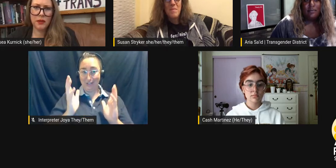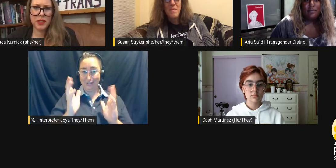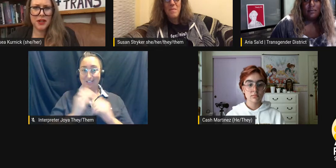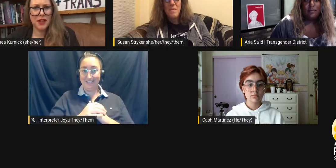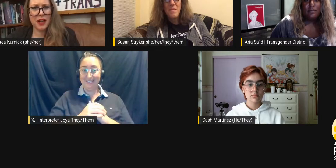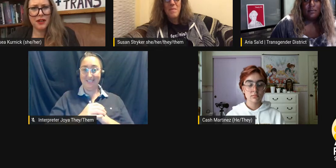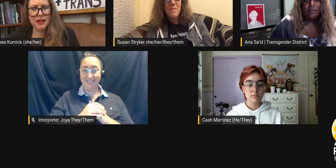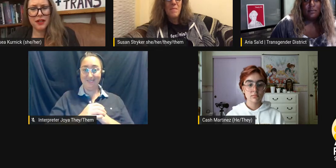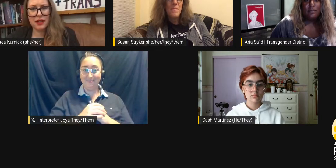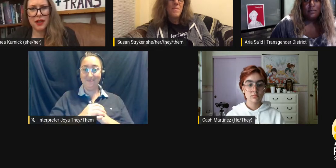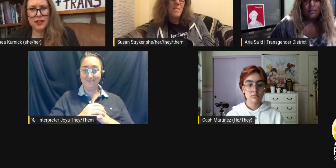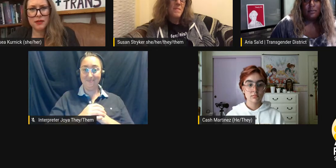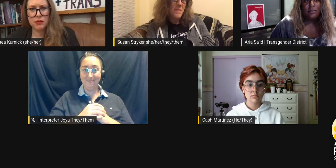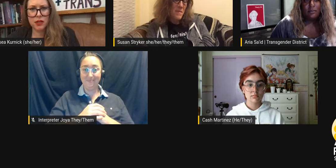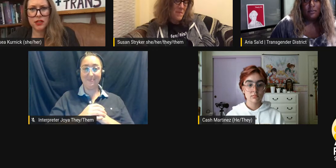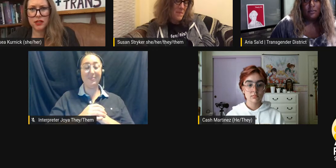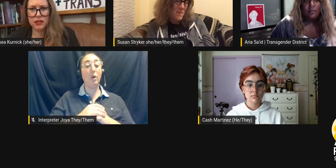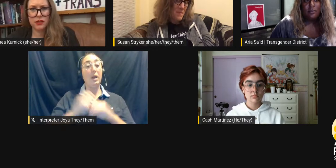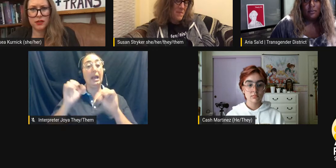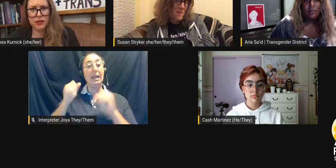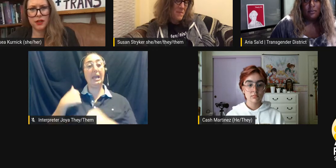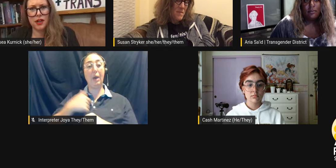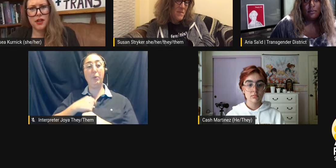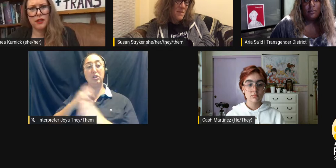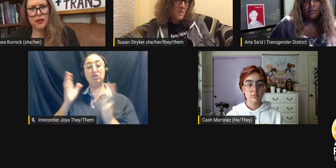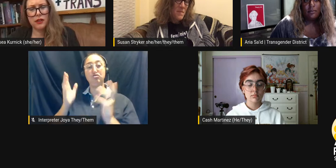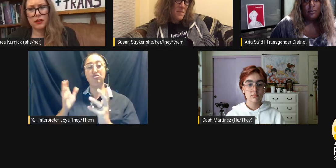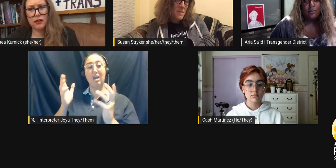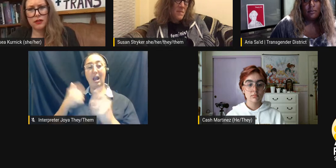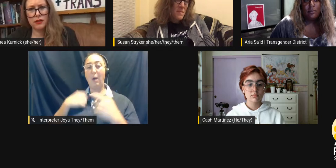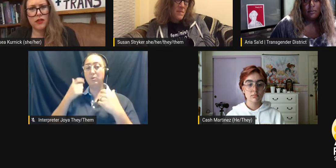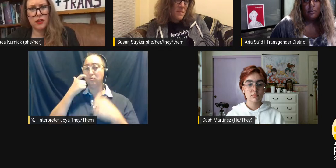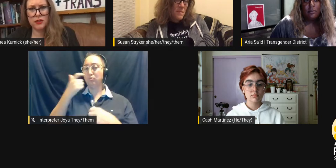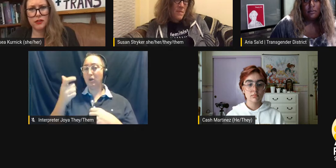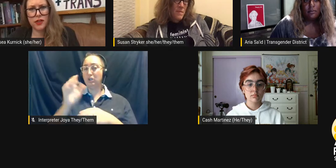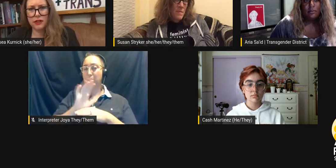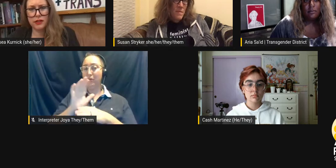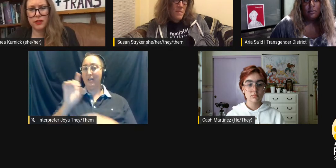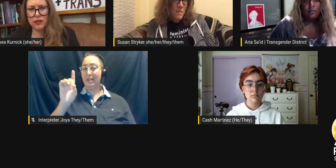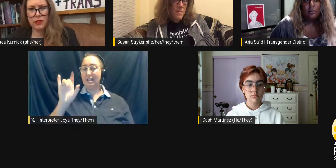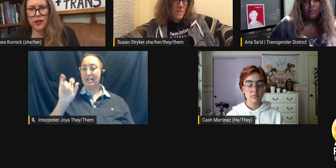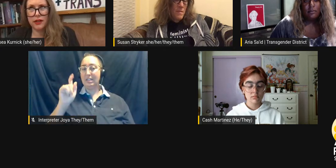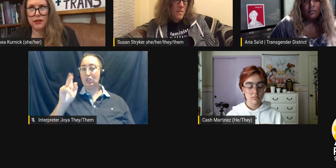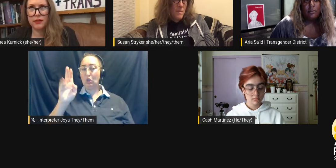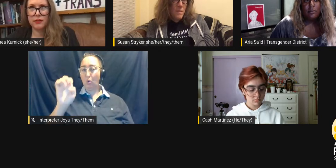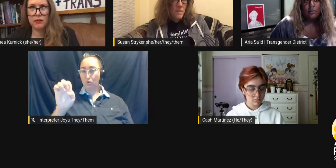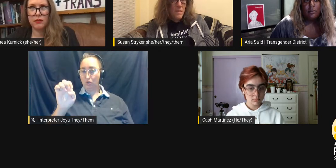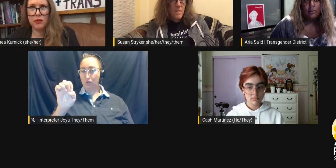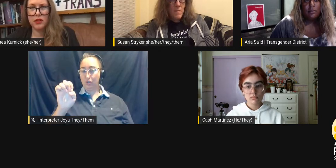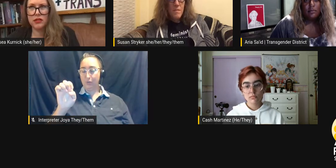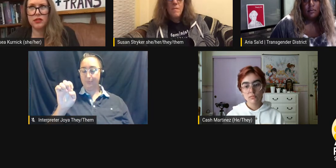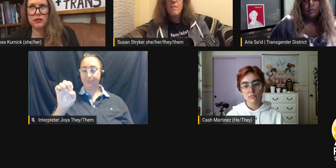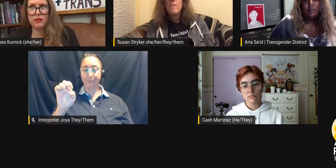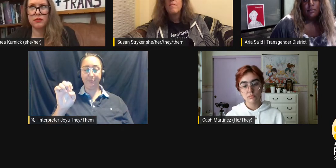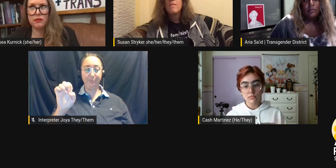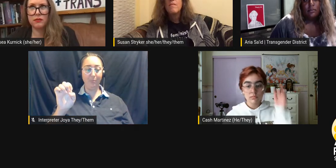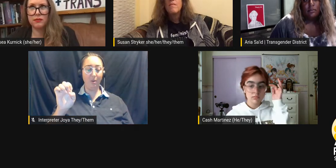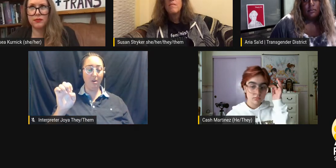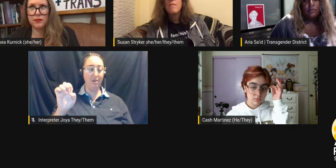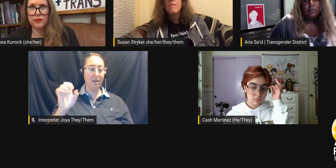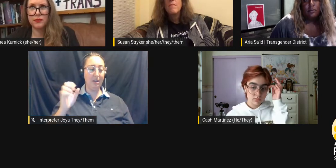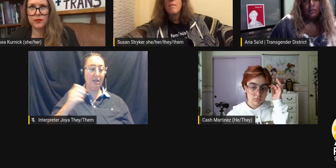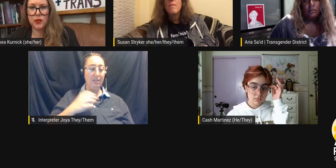Can we talk, as I, as I was watching Disclosure, the thing, the, like, one of the just